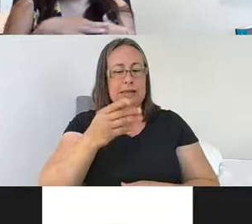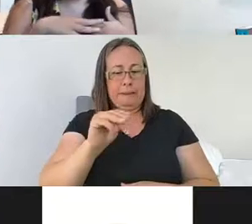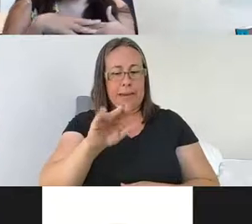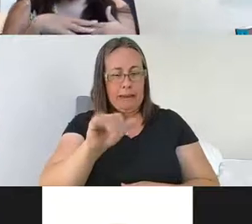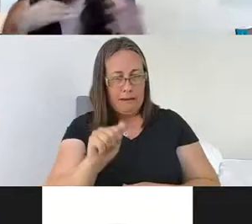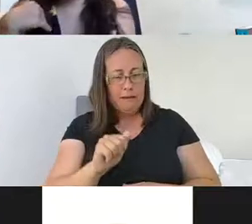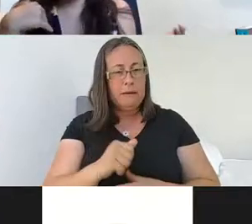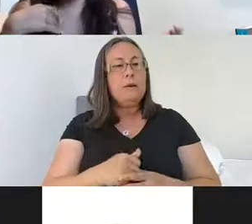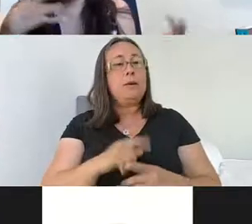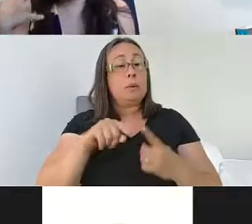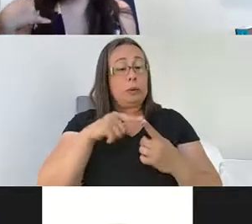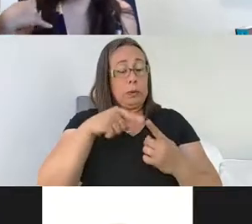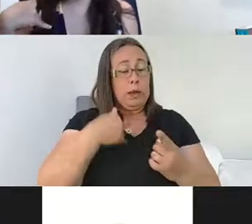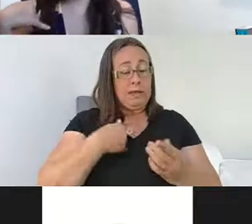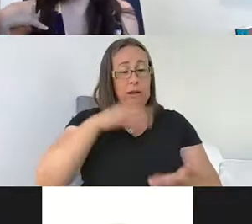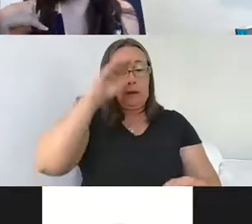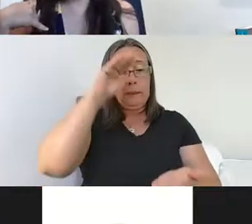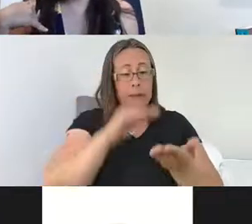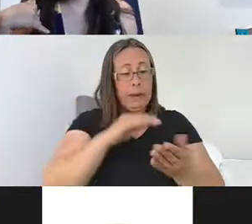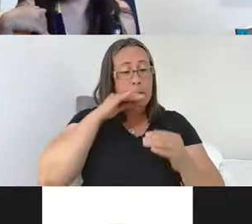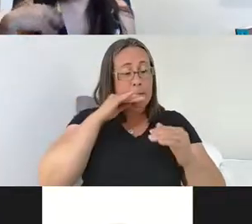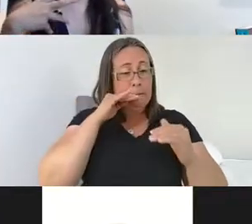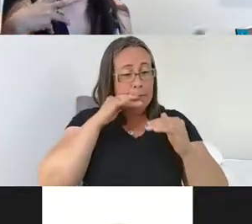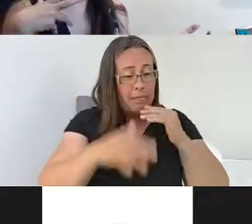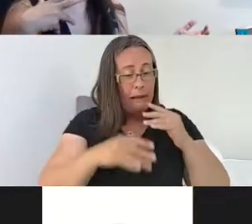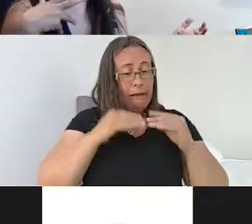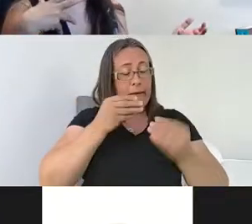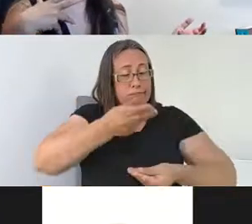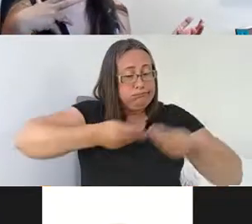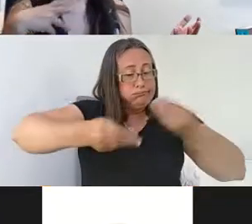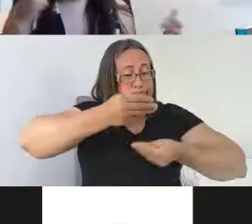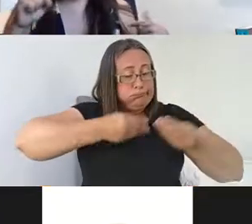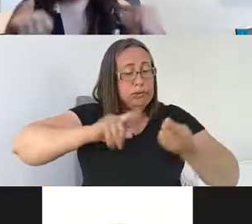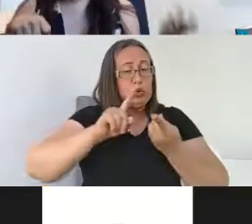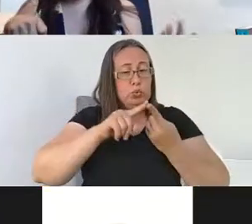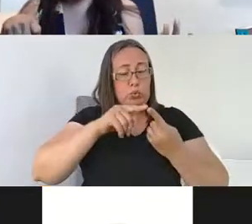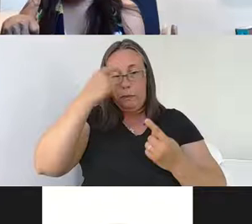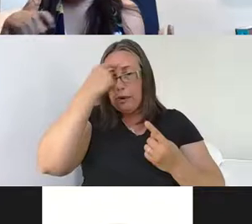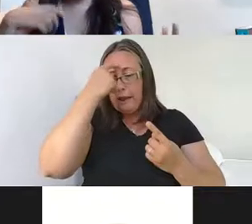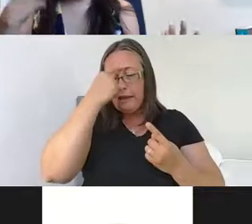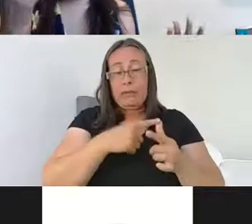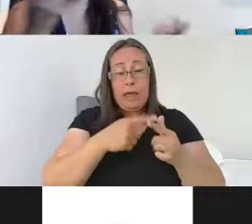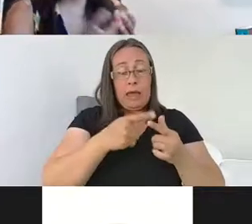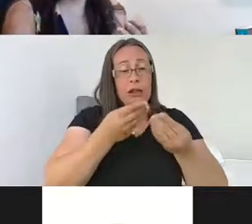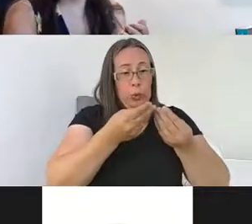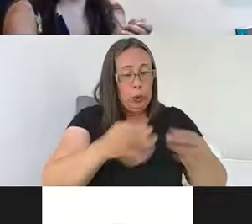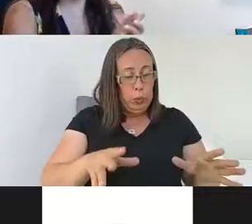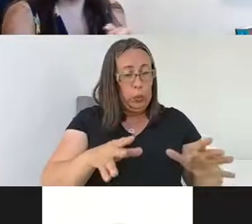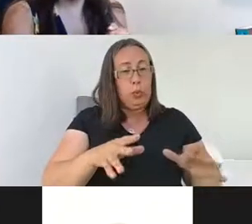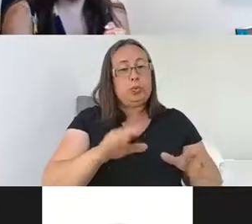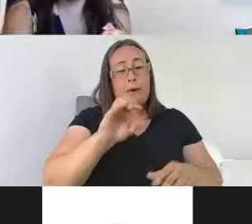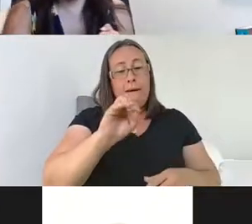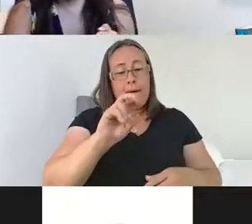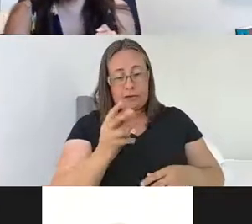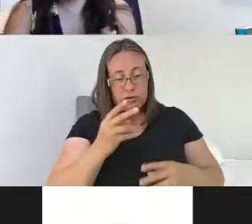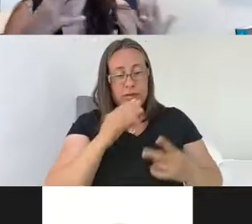you have a reduction or a loss of blood flow to the brain, you lose both oxygen and glucose, which are really